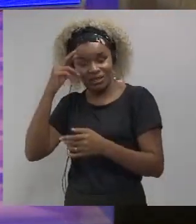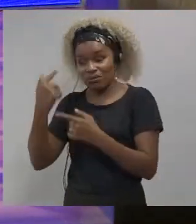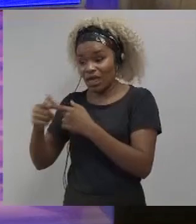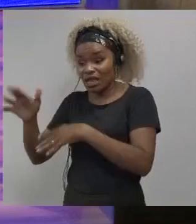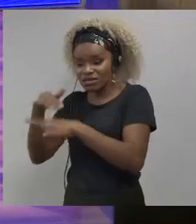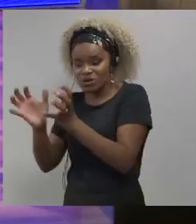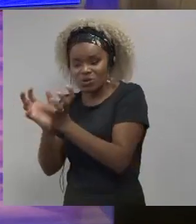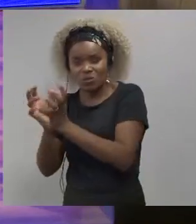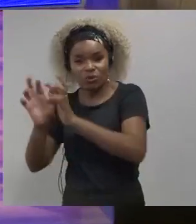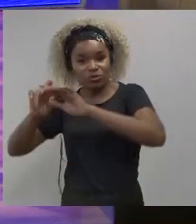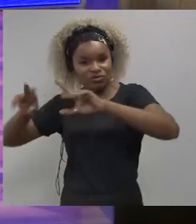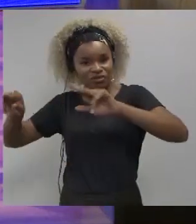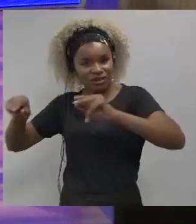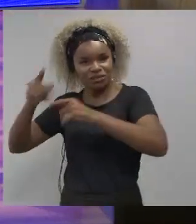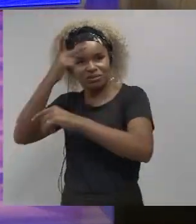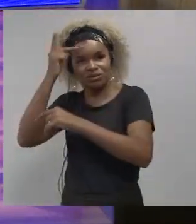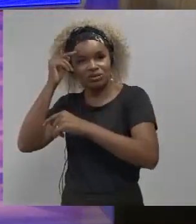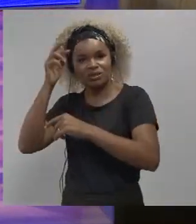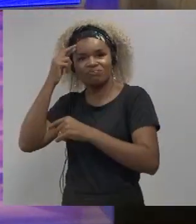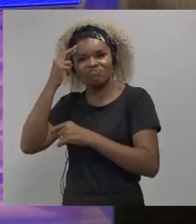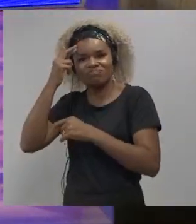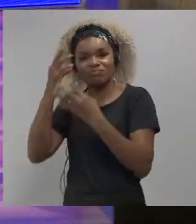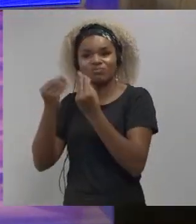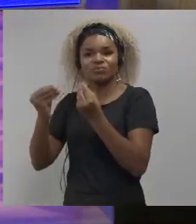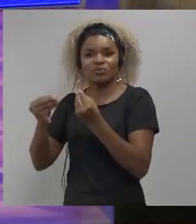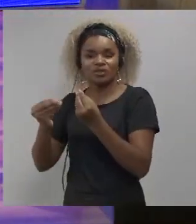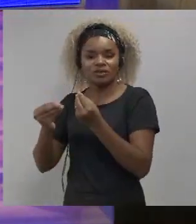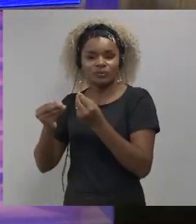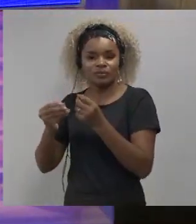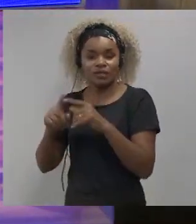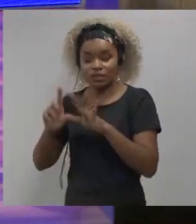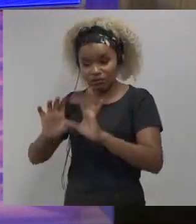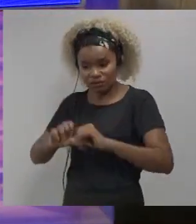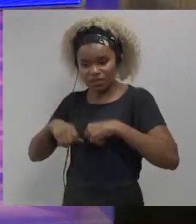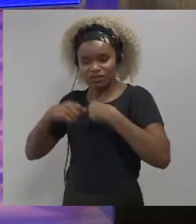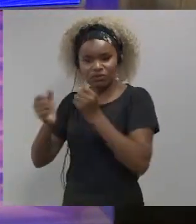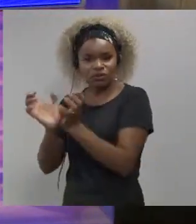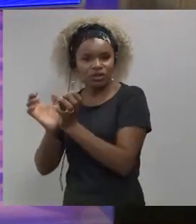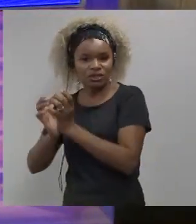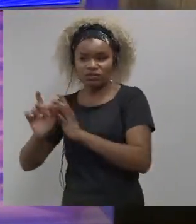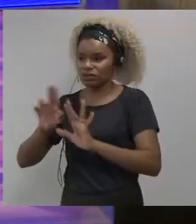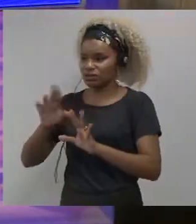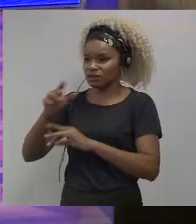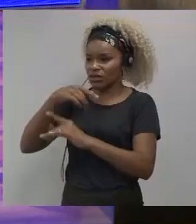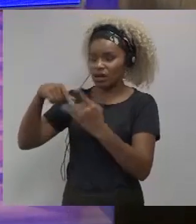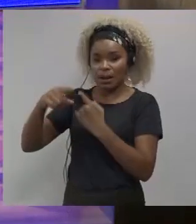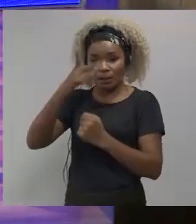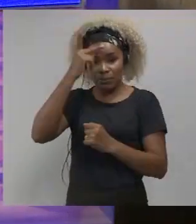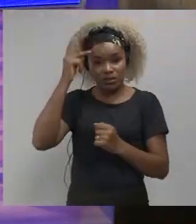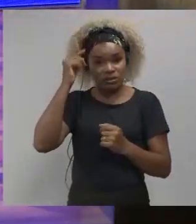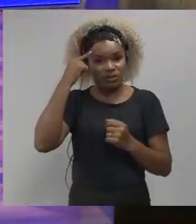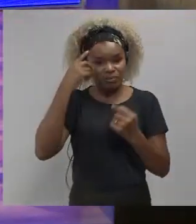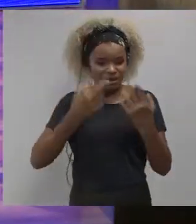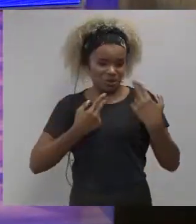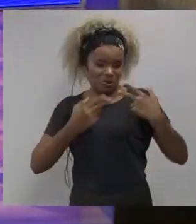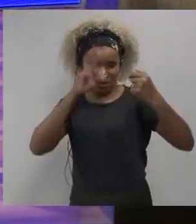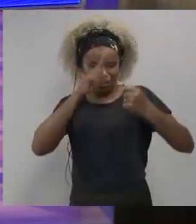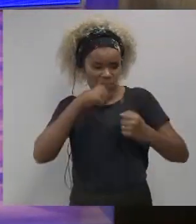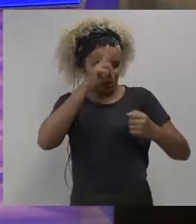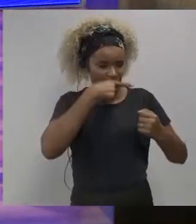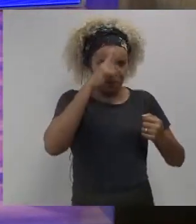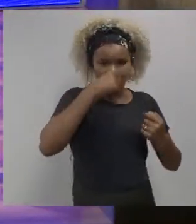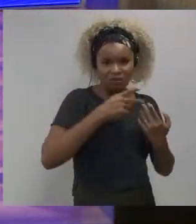an active effort not to get not to surround yourself by people who think like you um